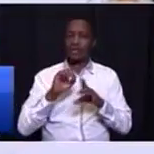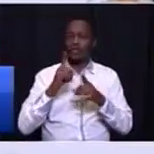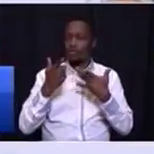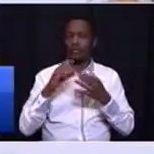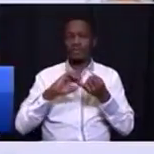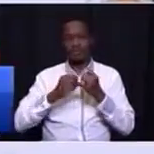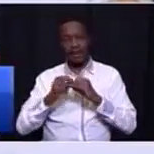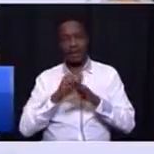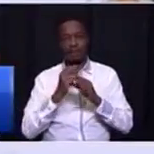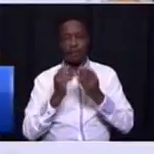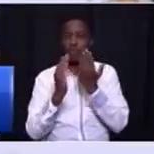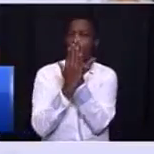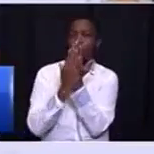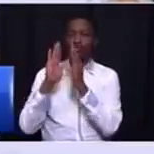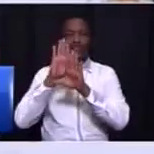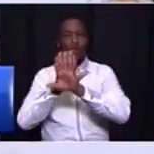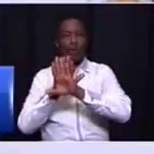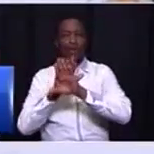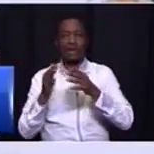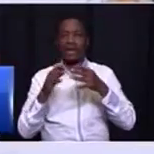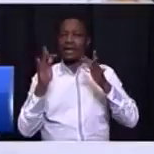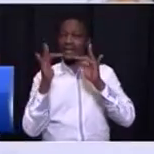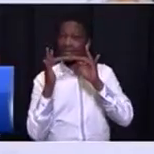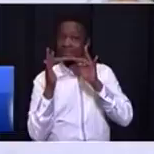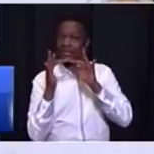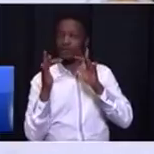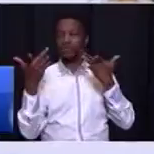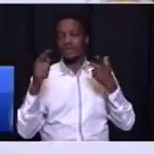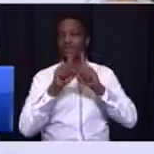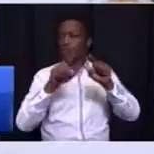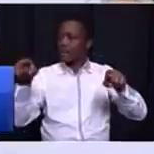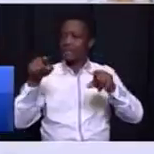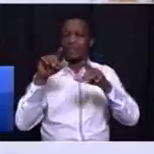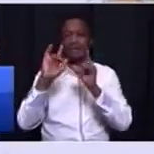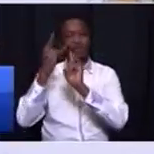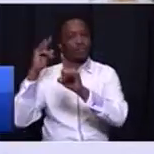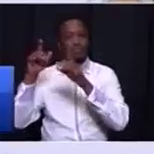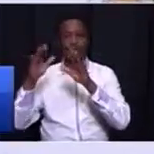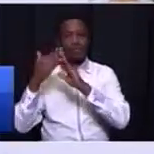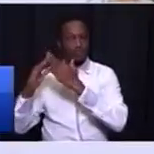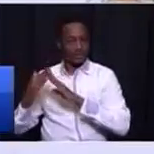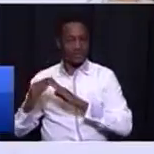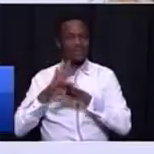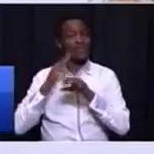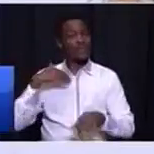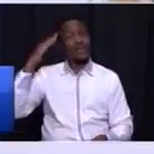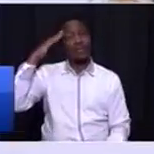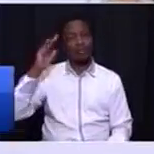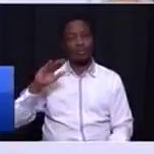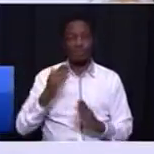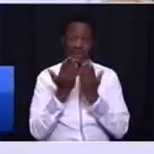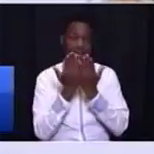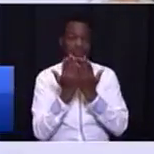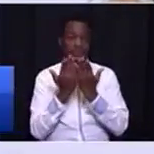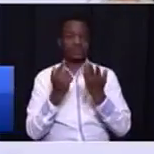coverage with emphasis on deprived communities. We know and there are studies to